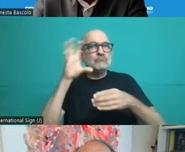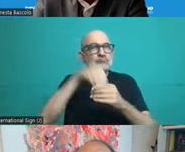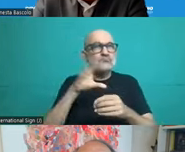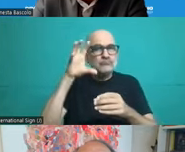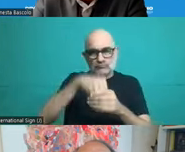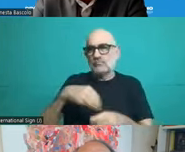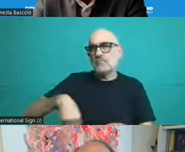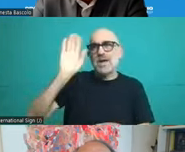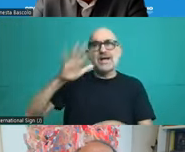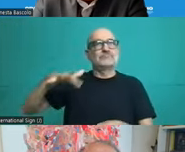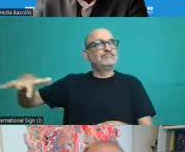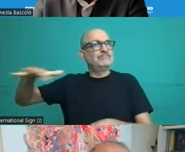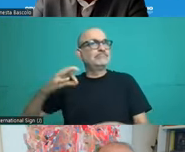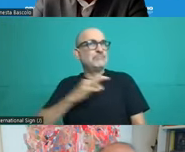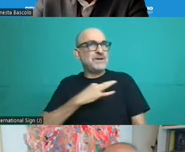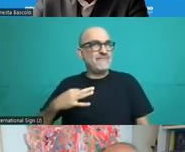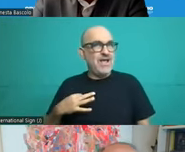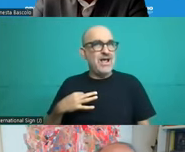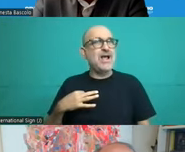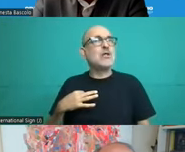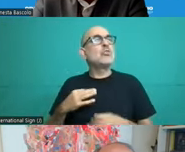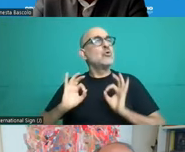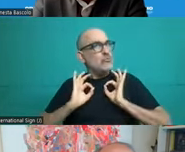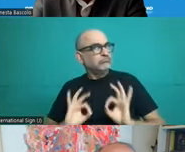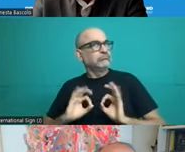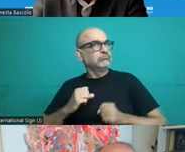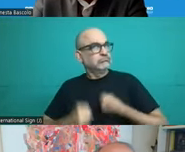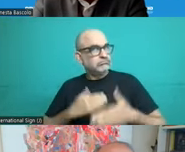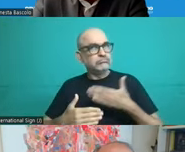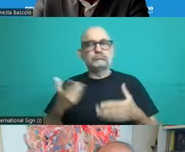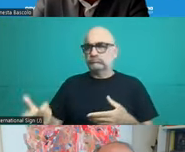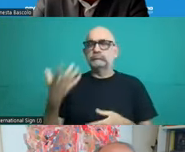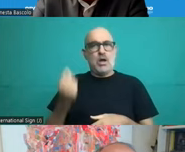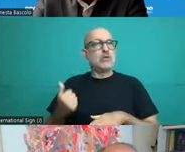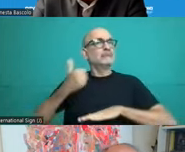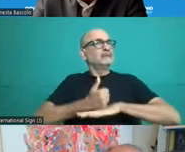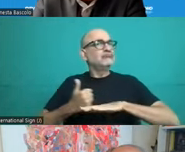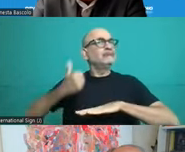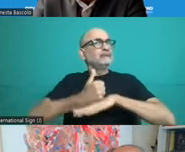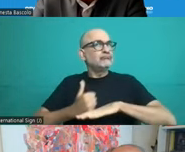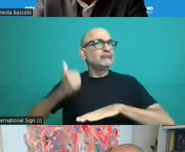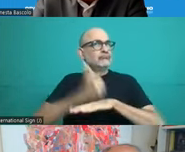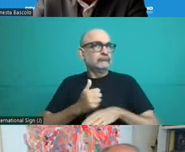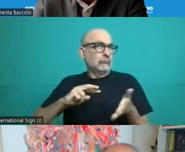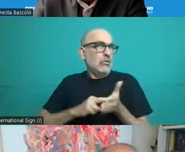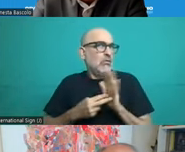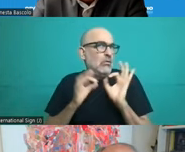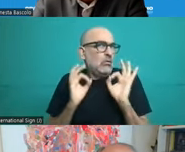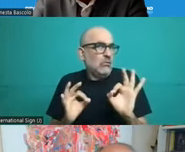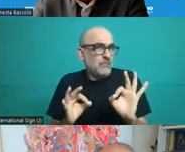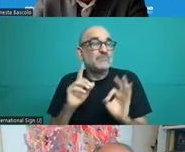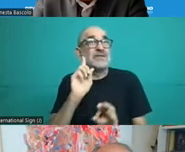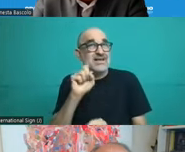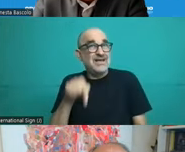has become a very important component and here we're talking about a participation, stake